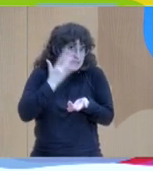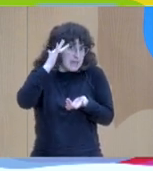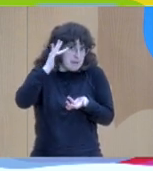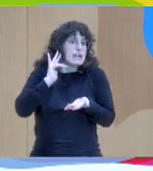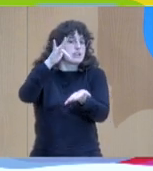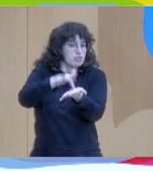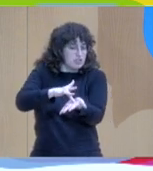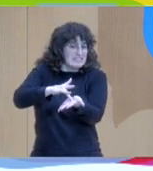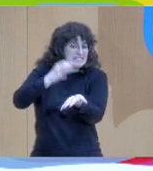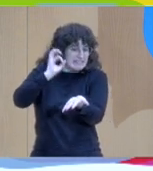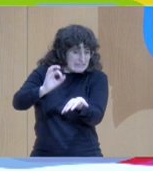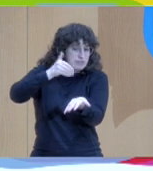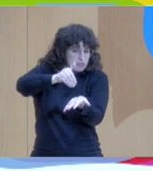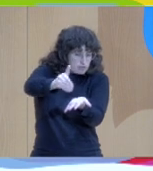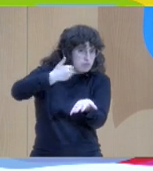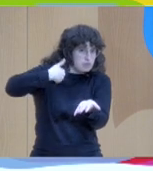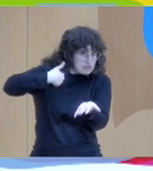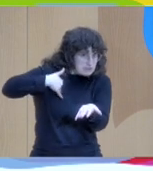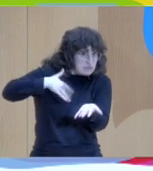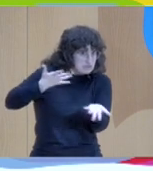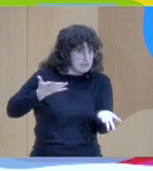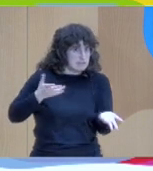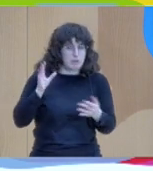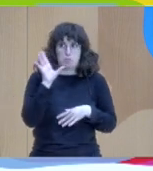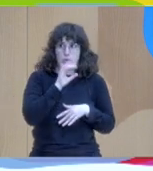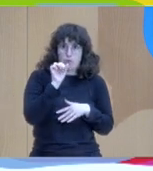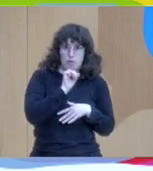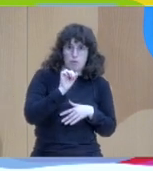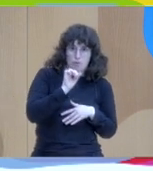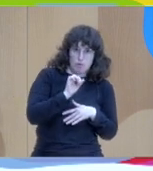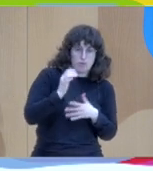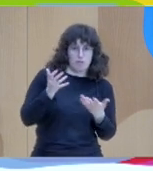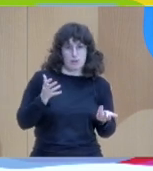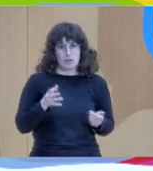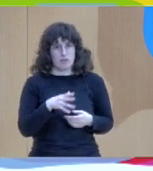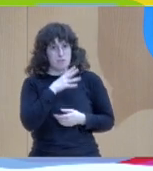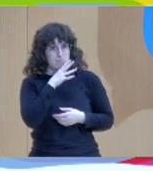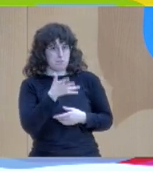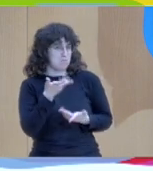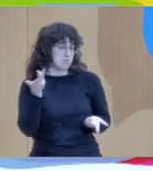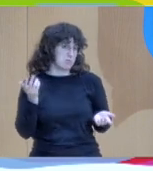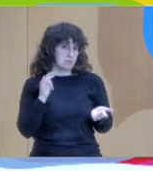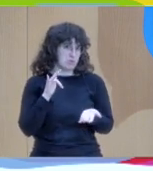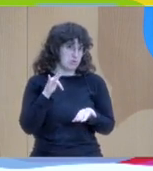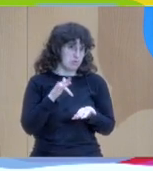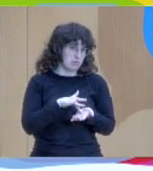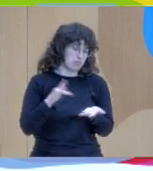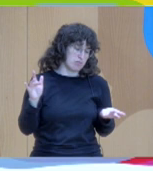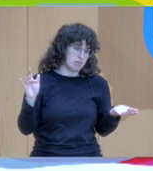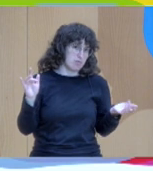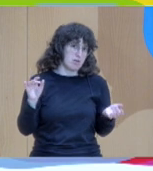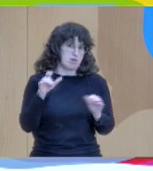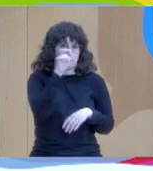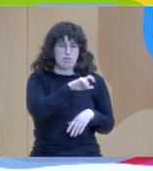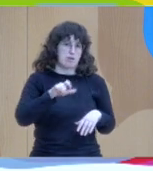isn't it fascinating that people always choose the same place they were sitting a year ago